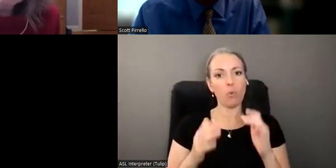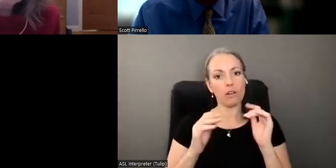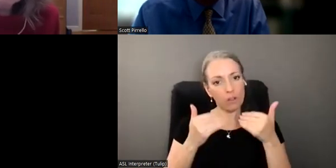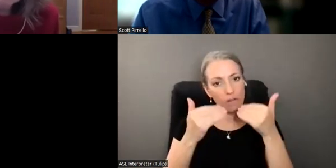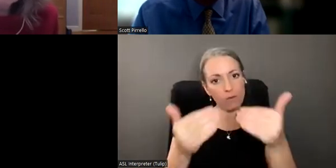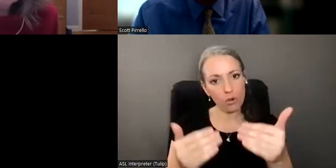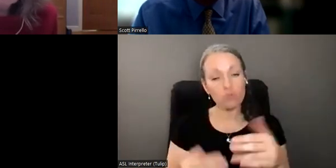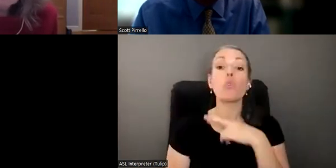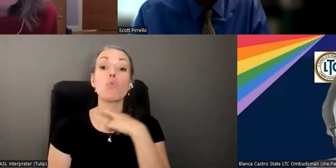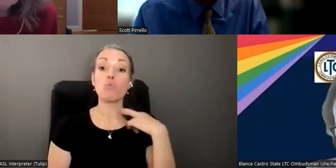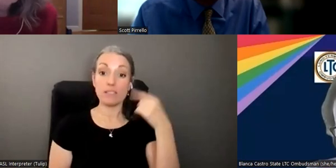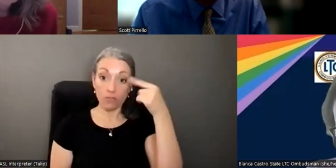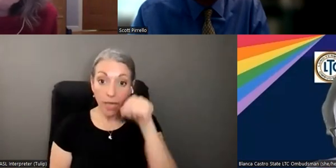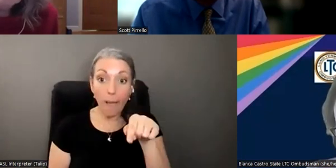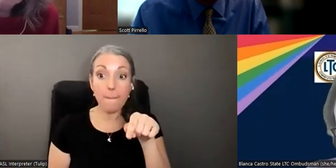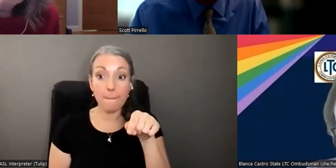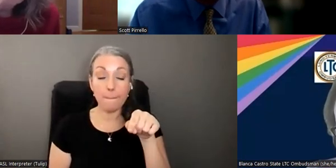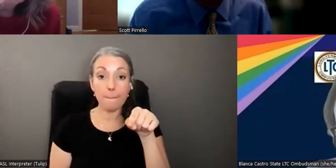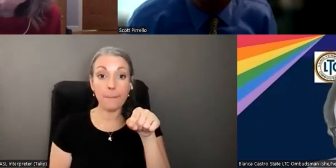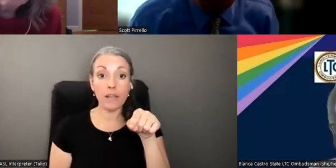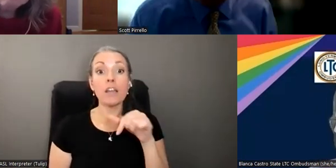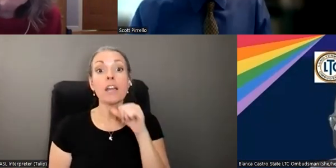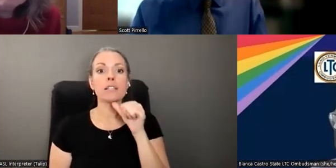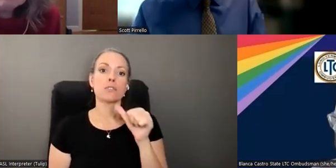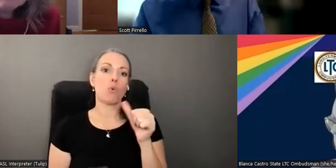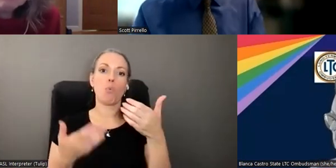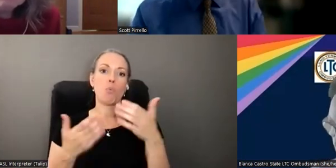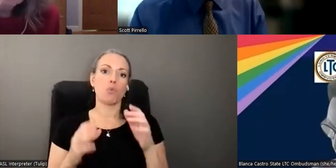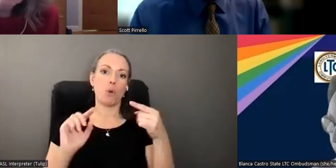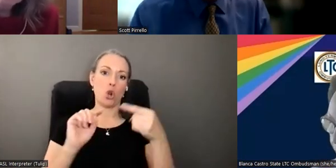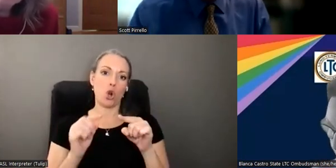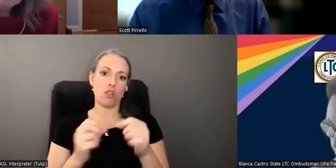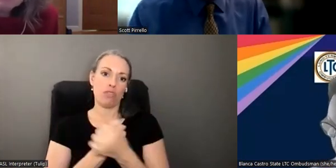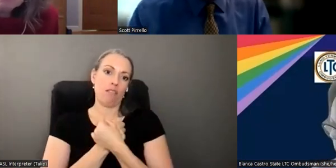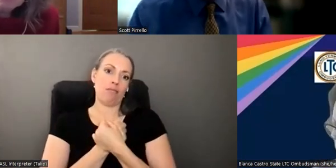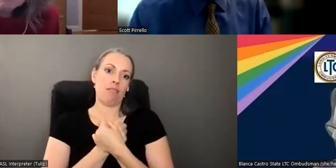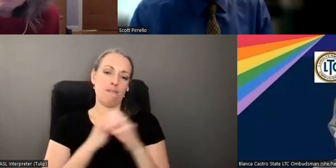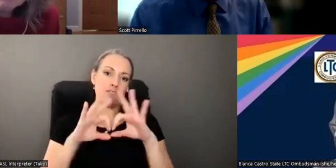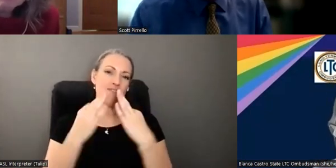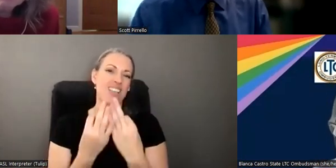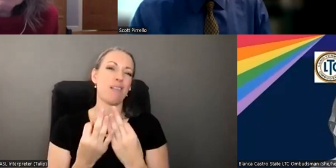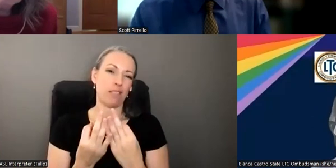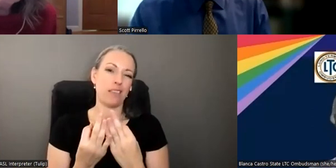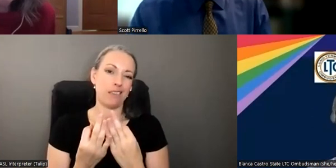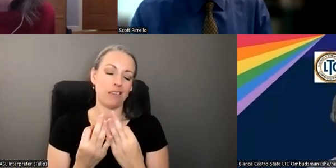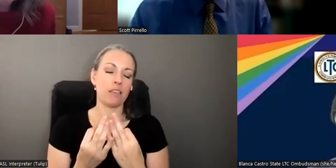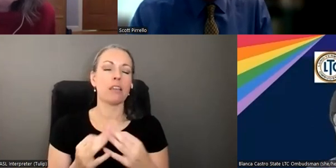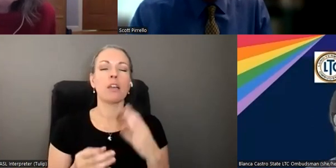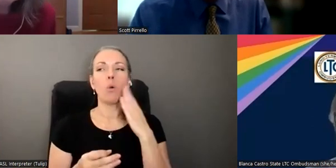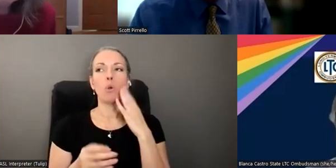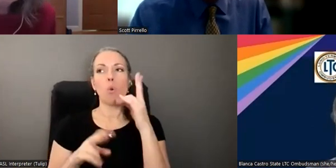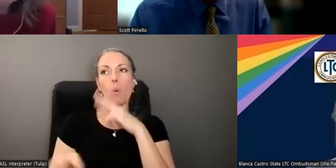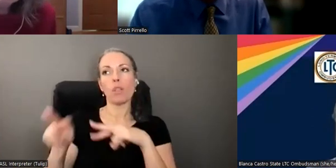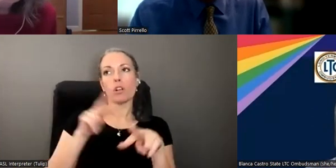at risk, um, for the, for the sake of not hurting their loved ones. So restorative justice, um, we, right now, you we look at those